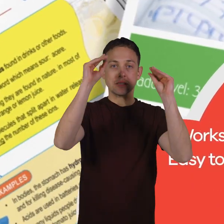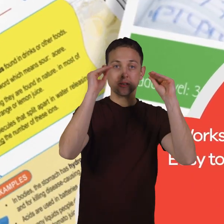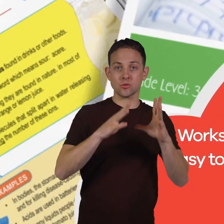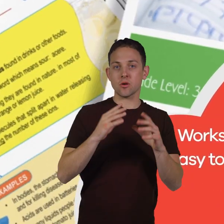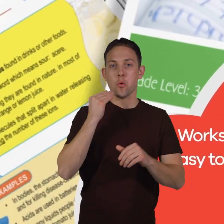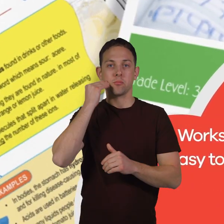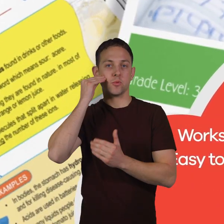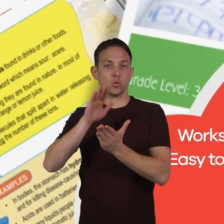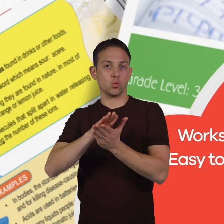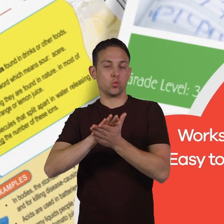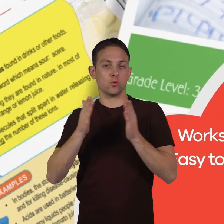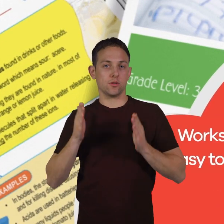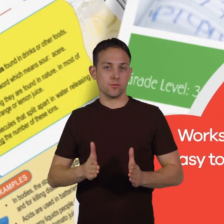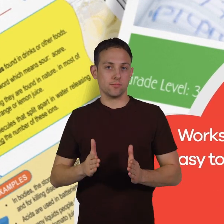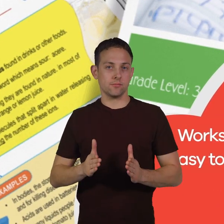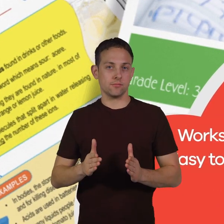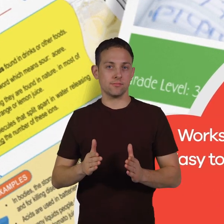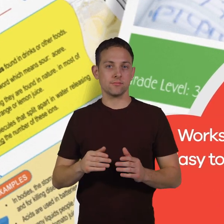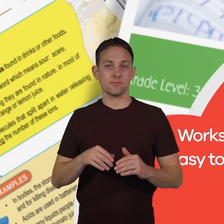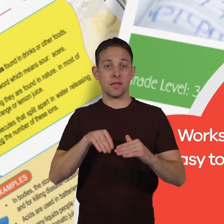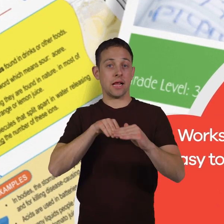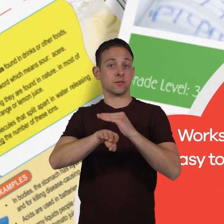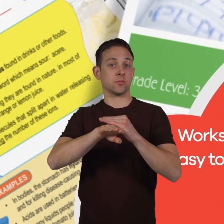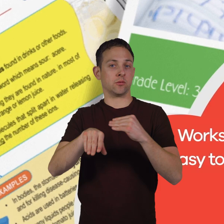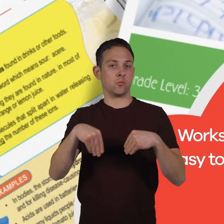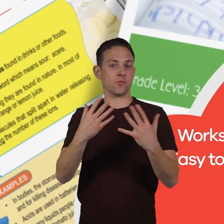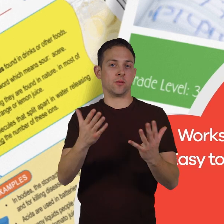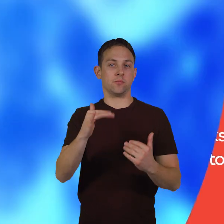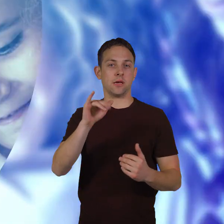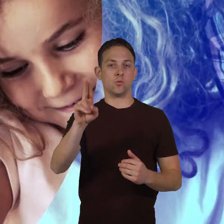solutions for teachers and homeschoolers